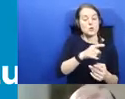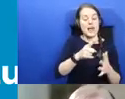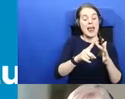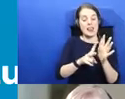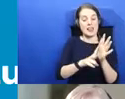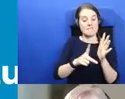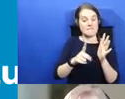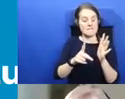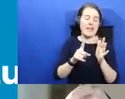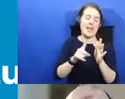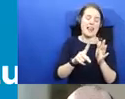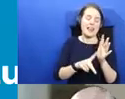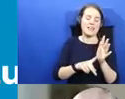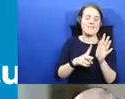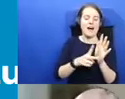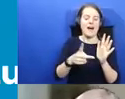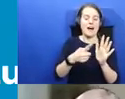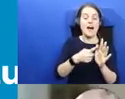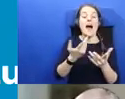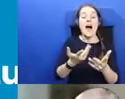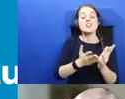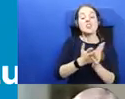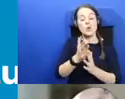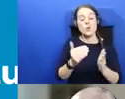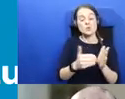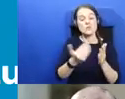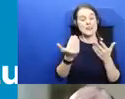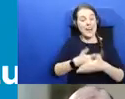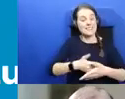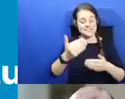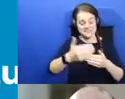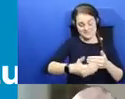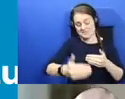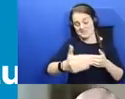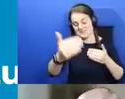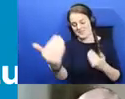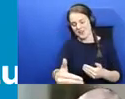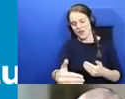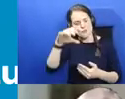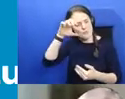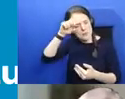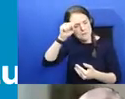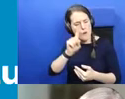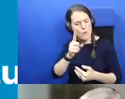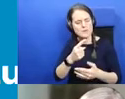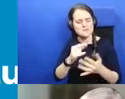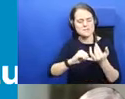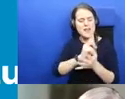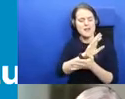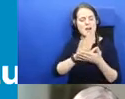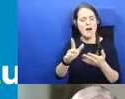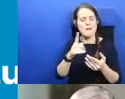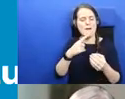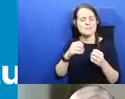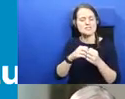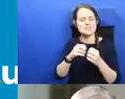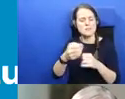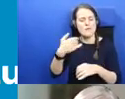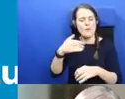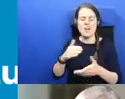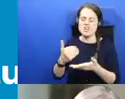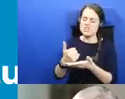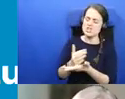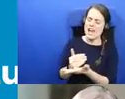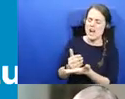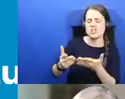and as we talk tonight I suppose just to remember I suppose what also what Sarah mentioned there about our shared histories